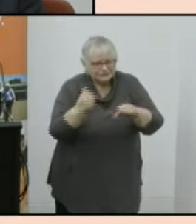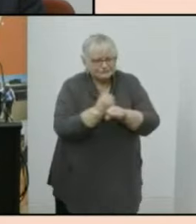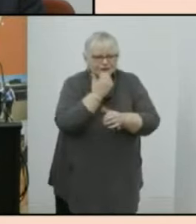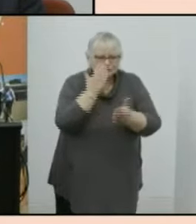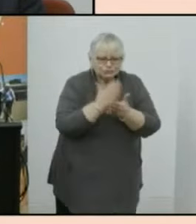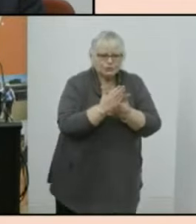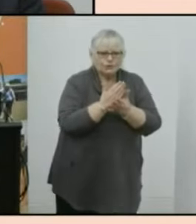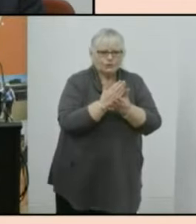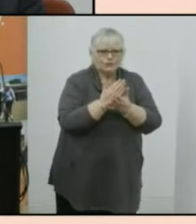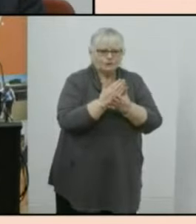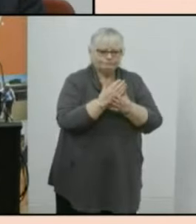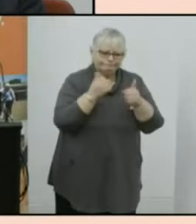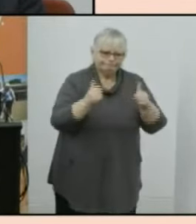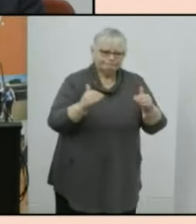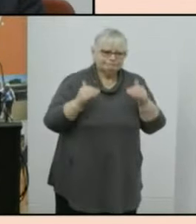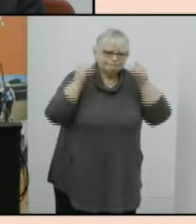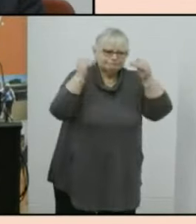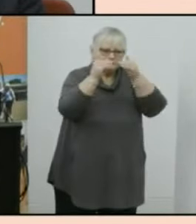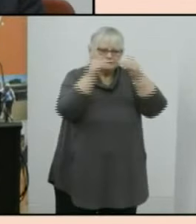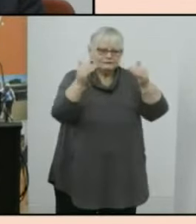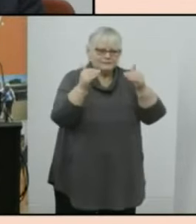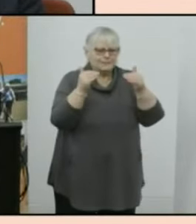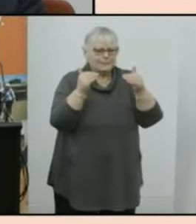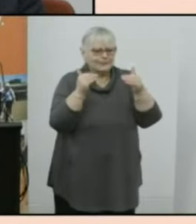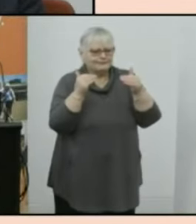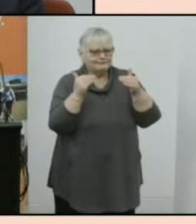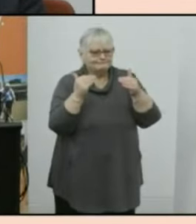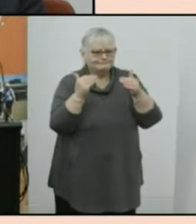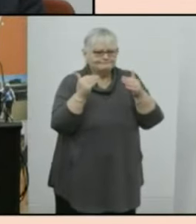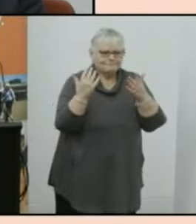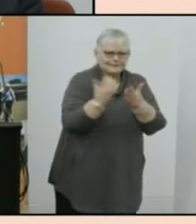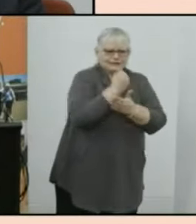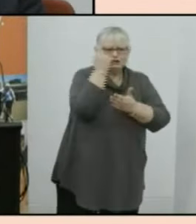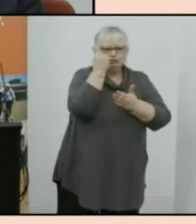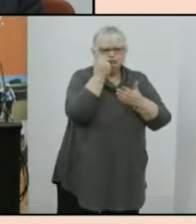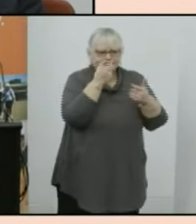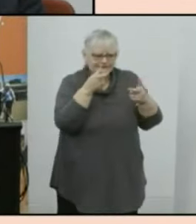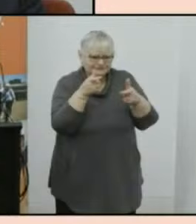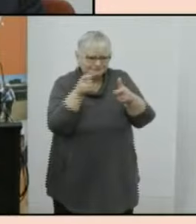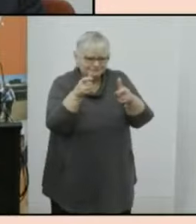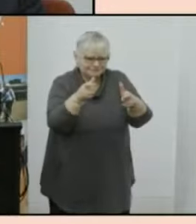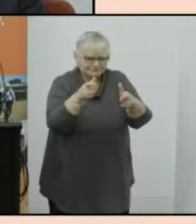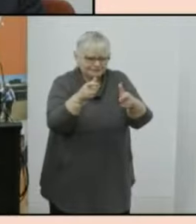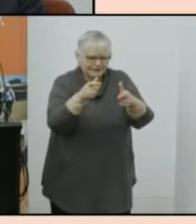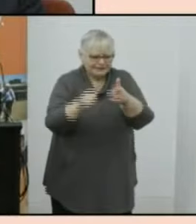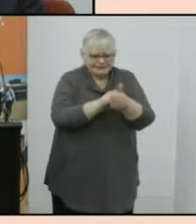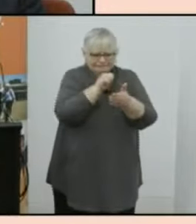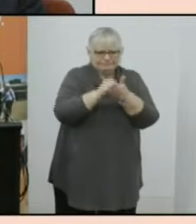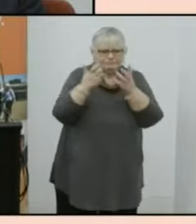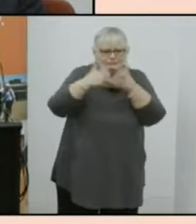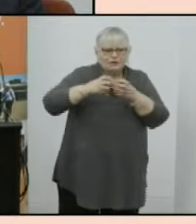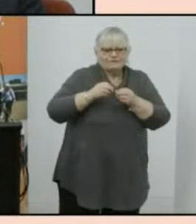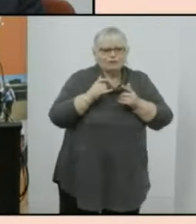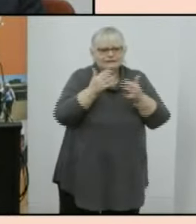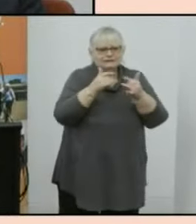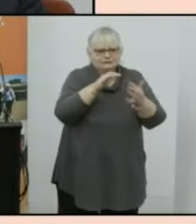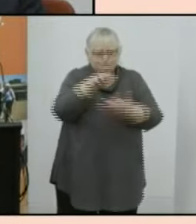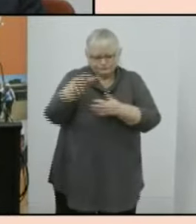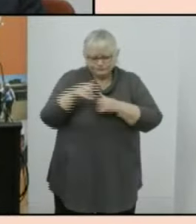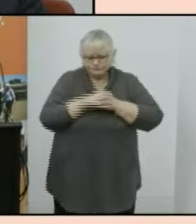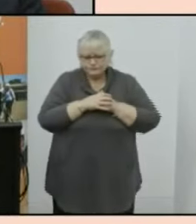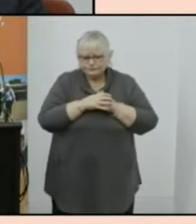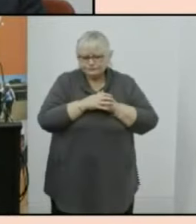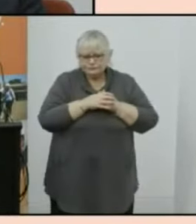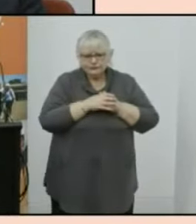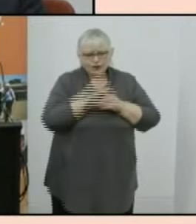levels of of security that that are fit for purpose and one of the